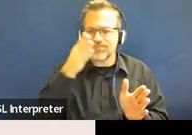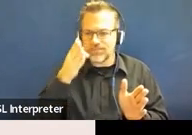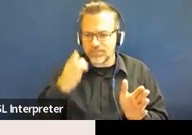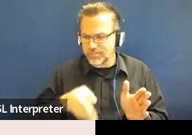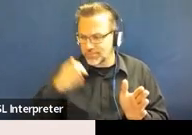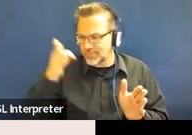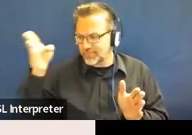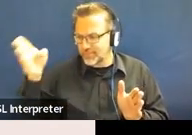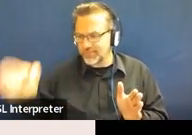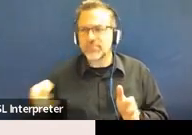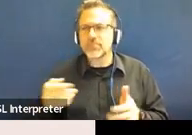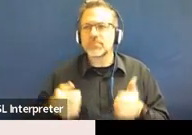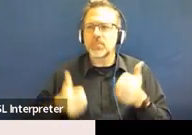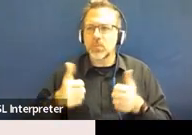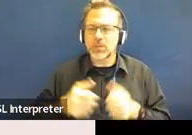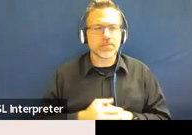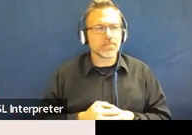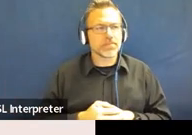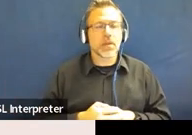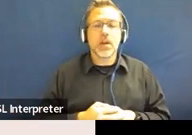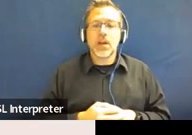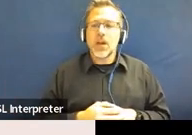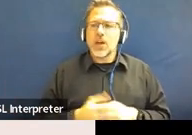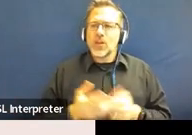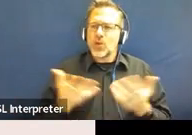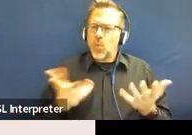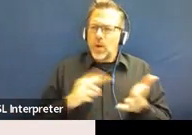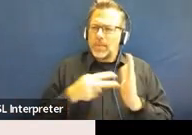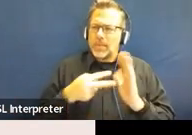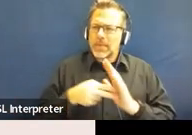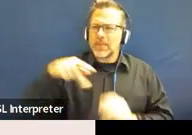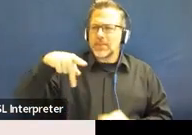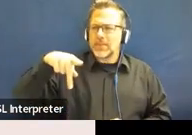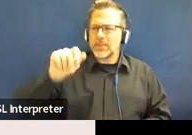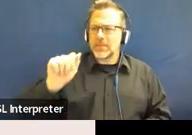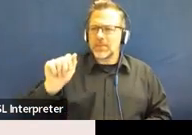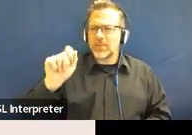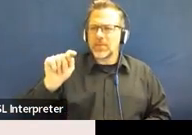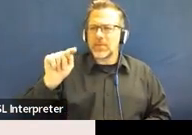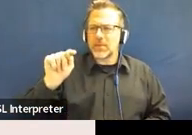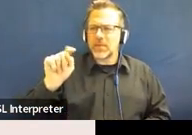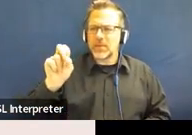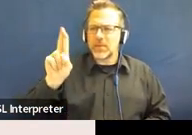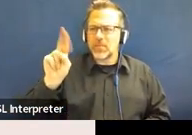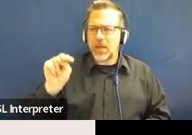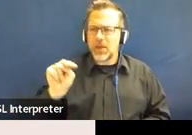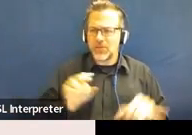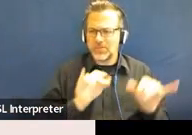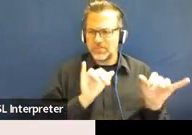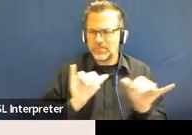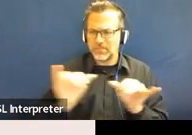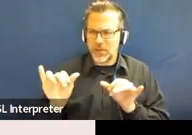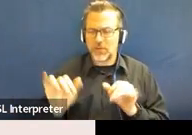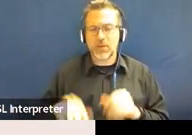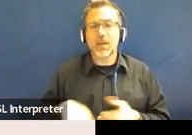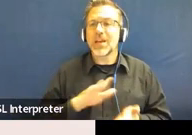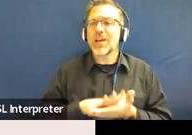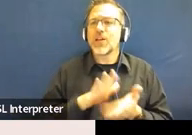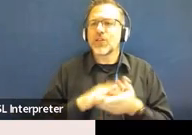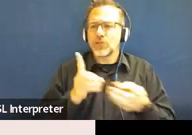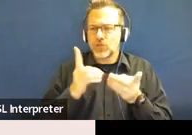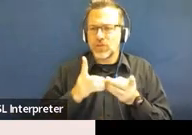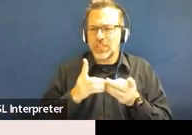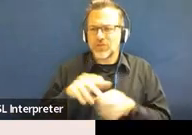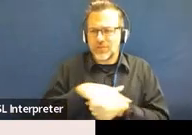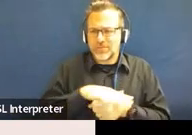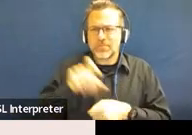what constitutes a pattern, that really is up to the district officials to decide, really should be considered on